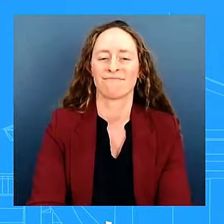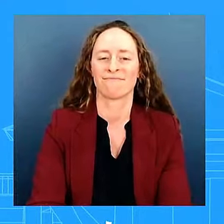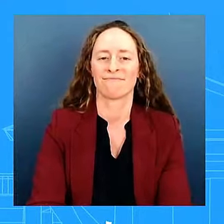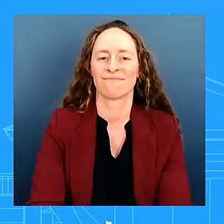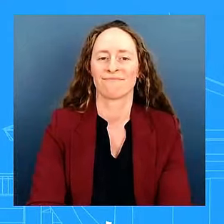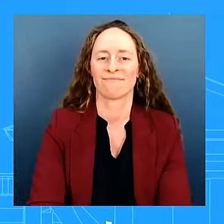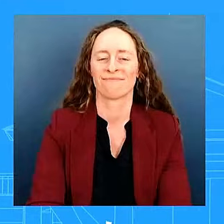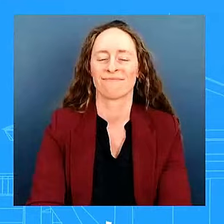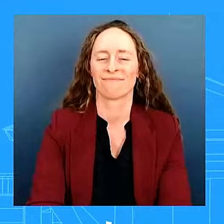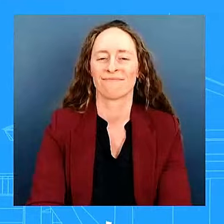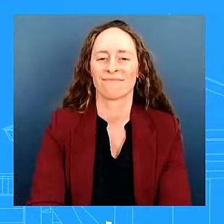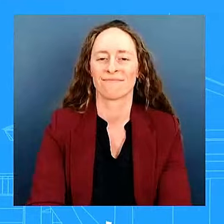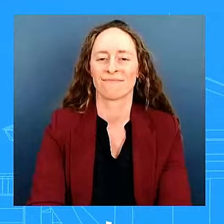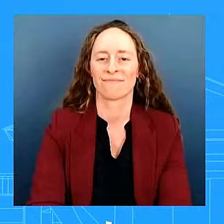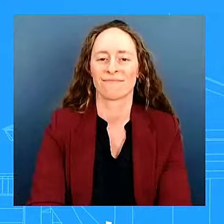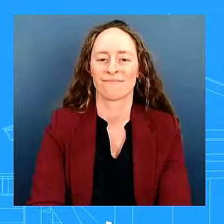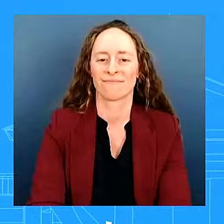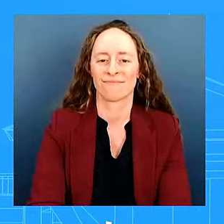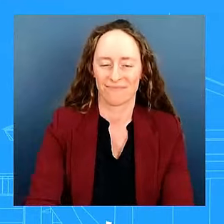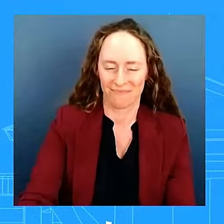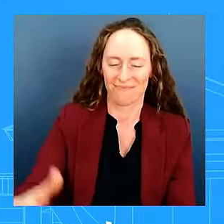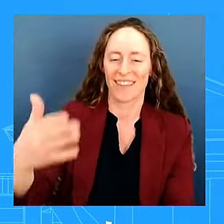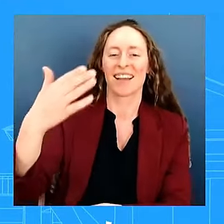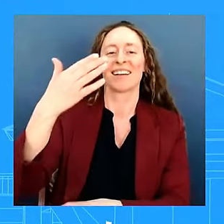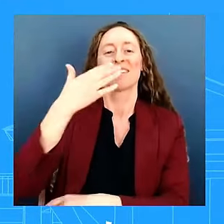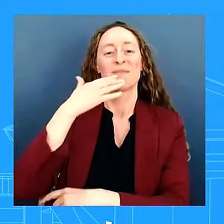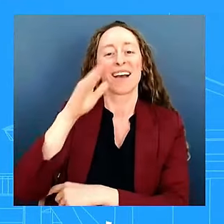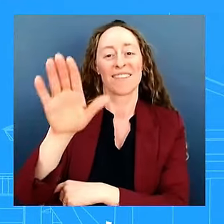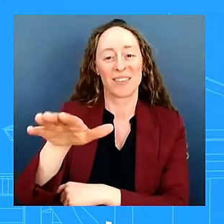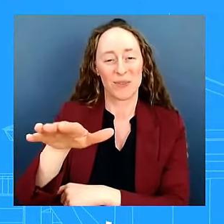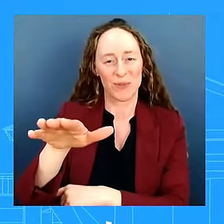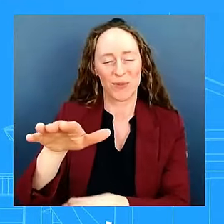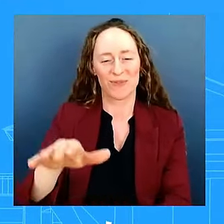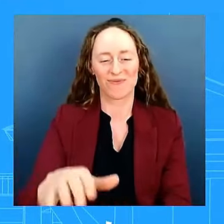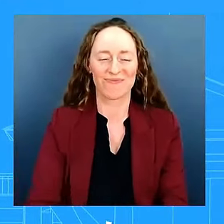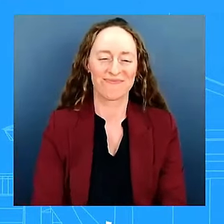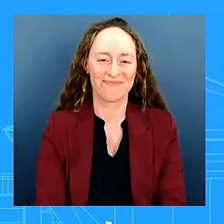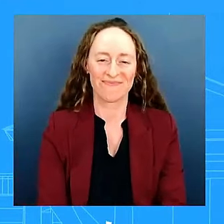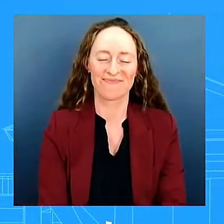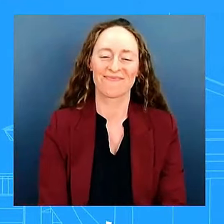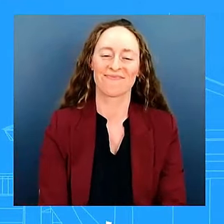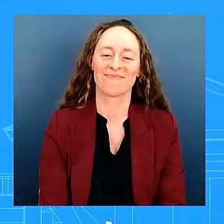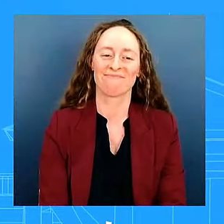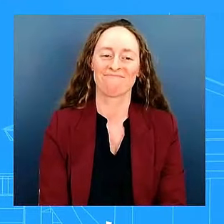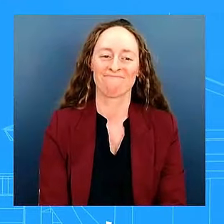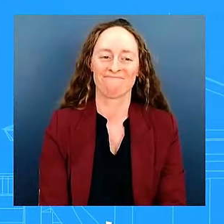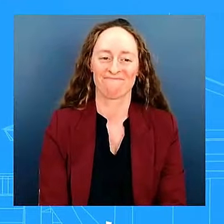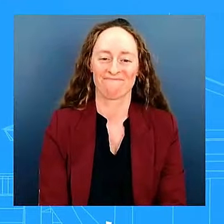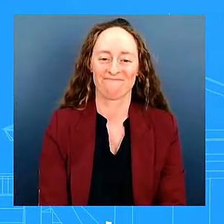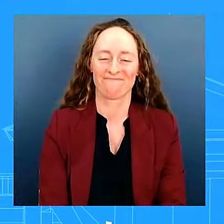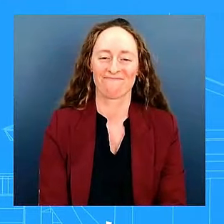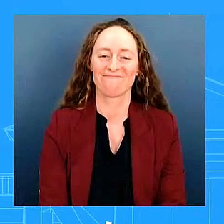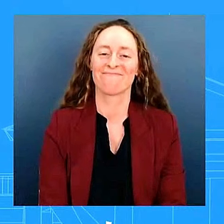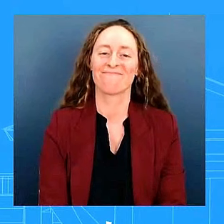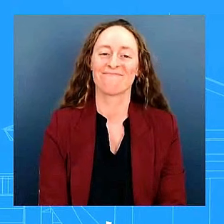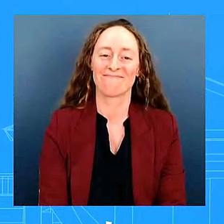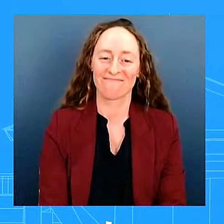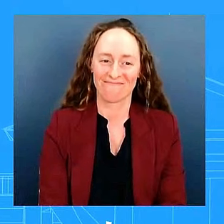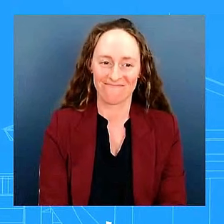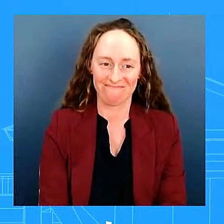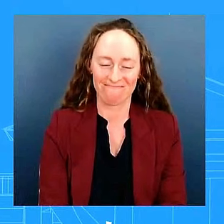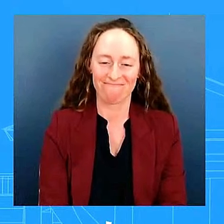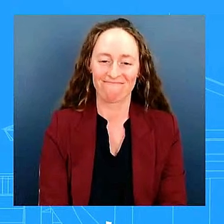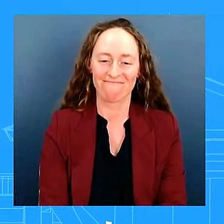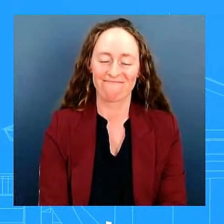hey good afternoon everybody okay so for over 30